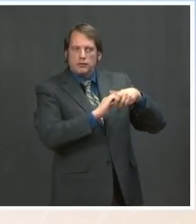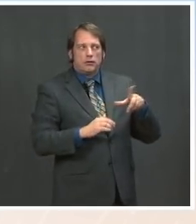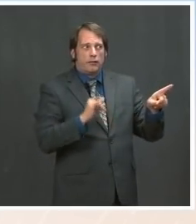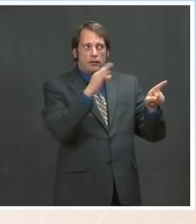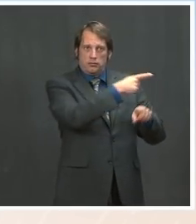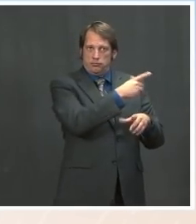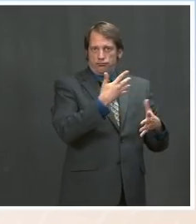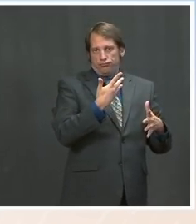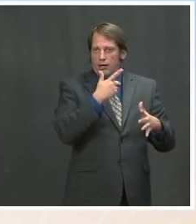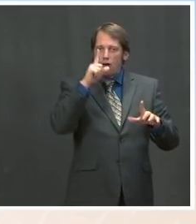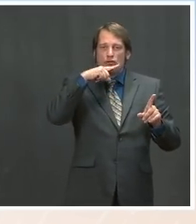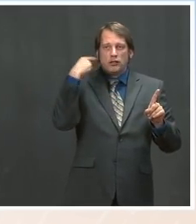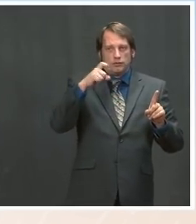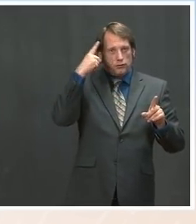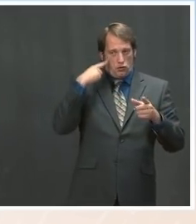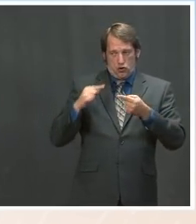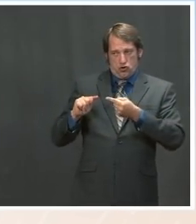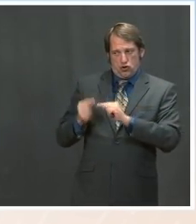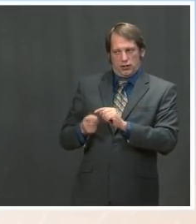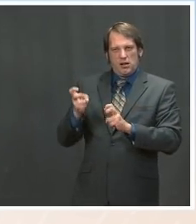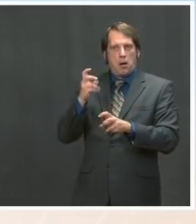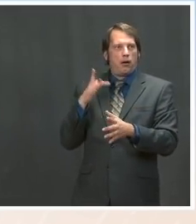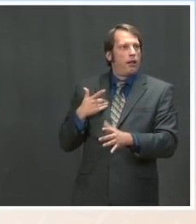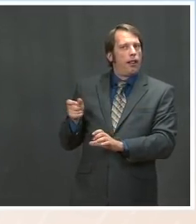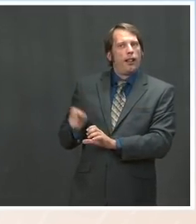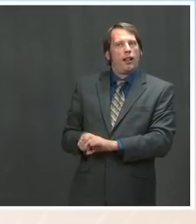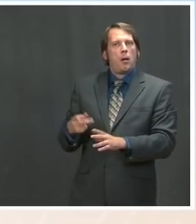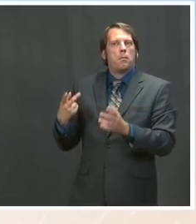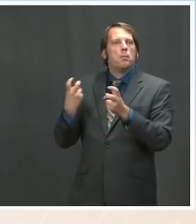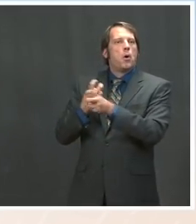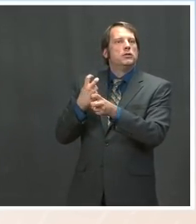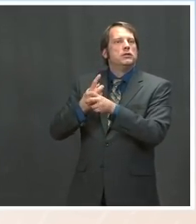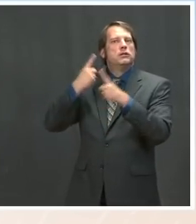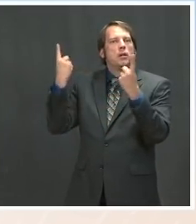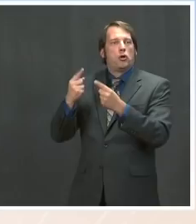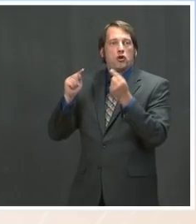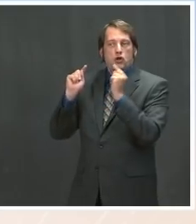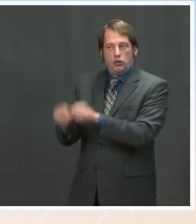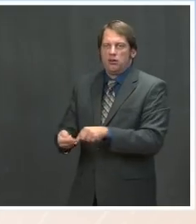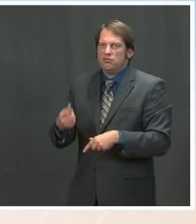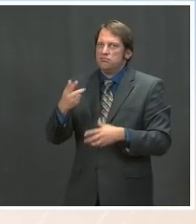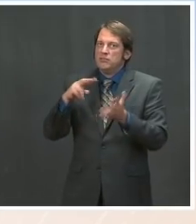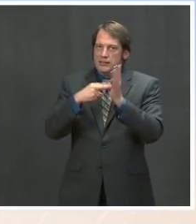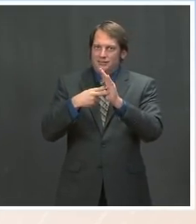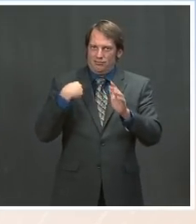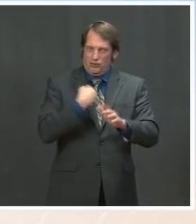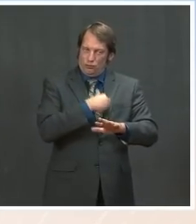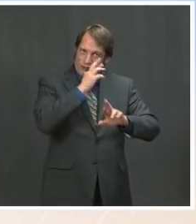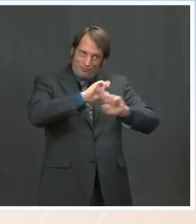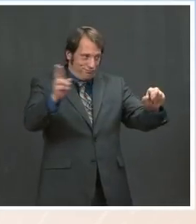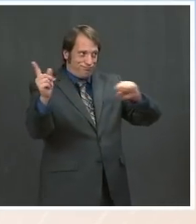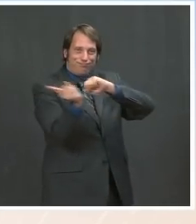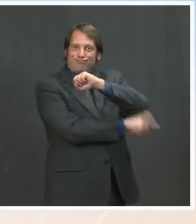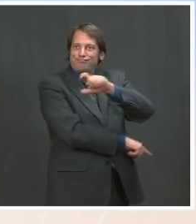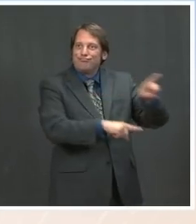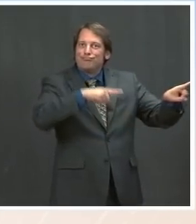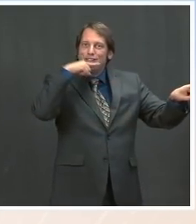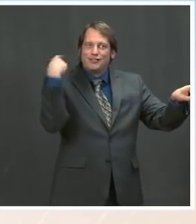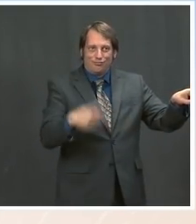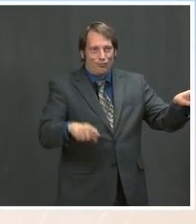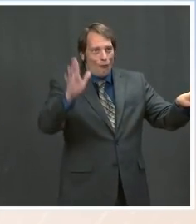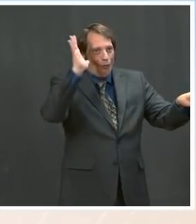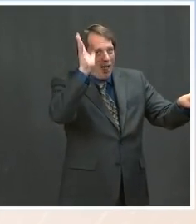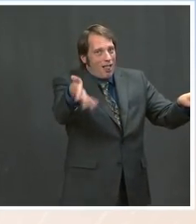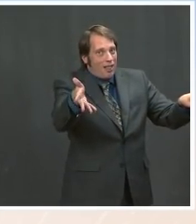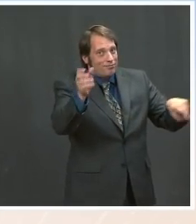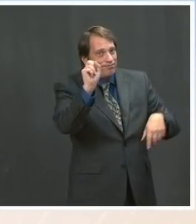I obviously haven't spoken to our national security team about the call, given I was out here for the call. So I'd have to check on that for you. The And